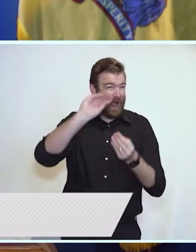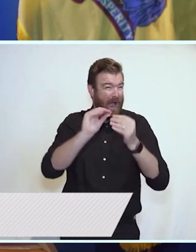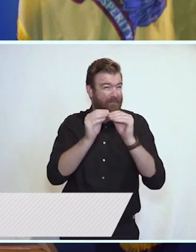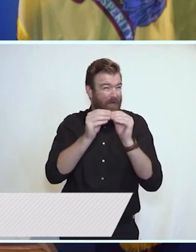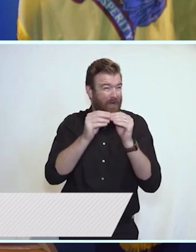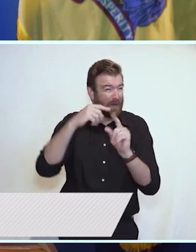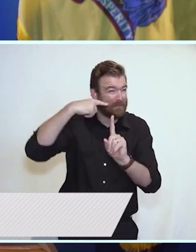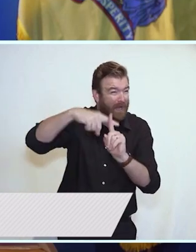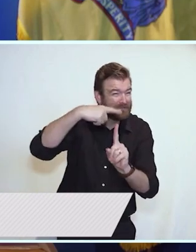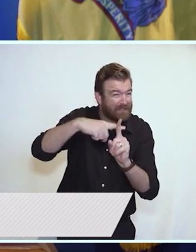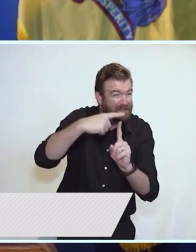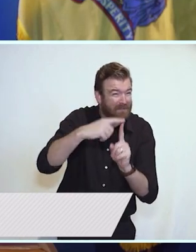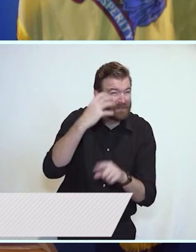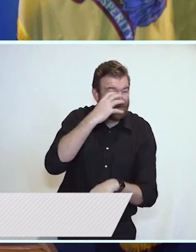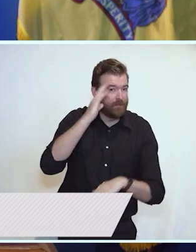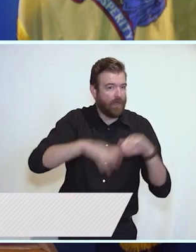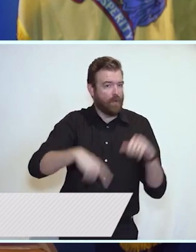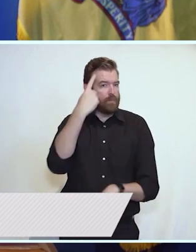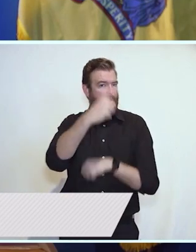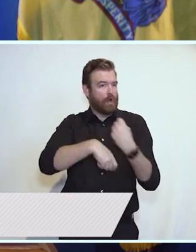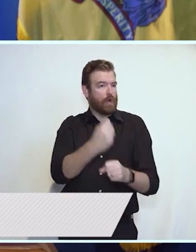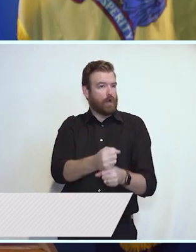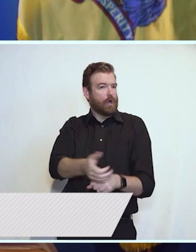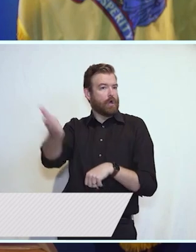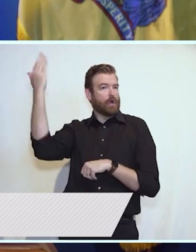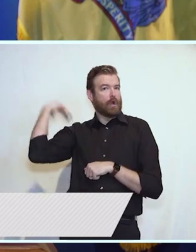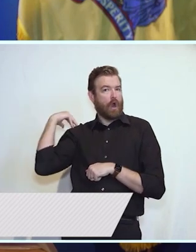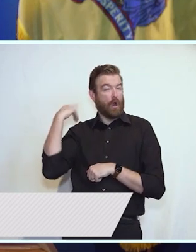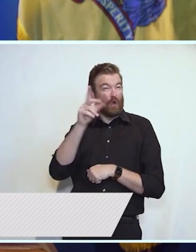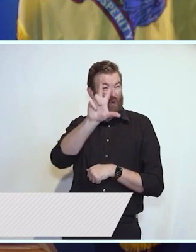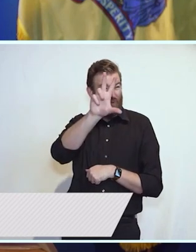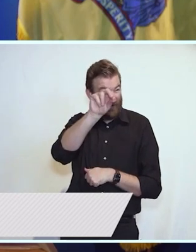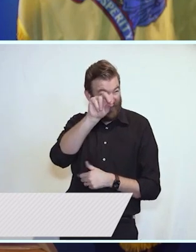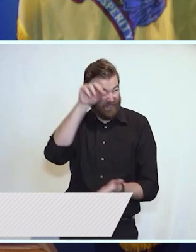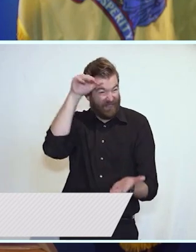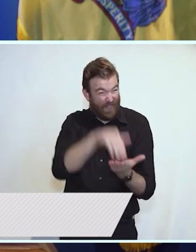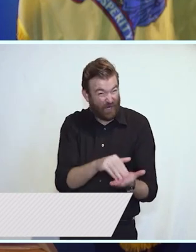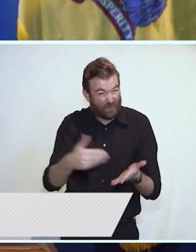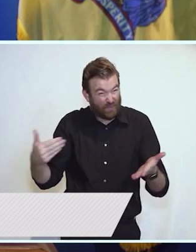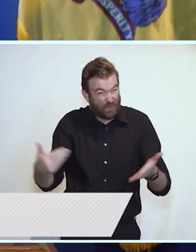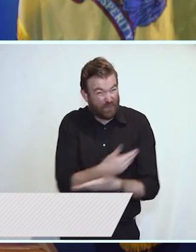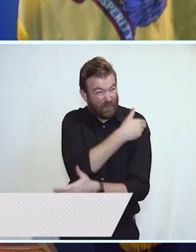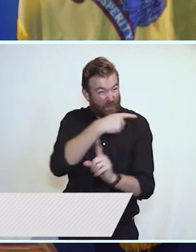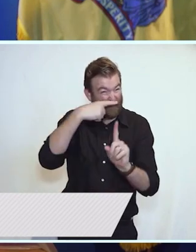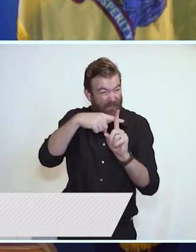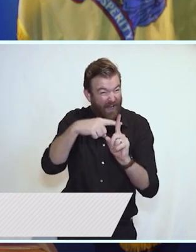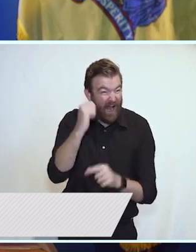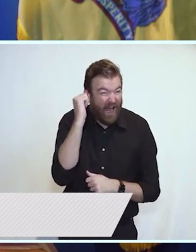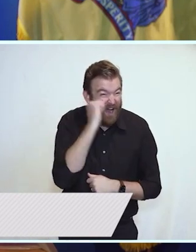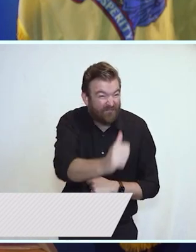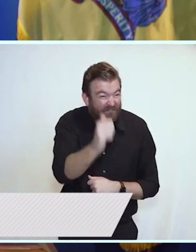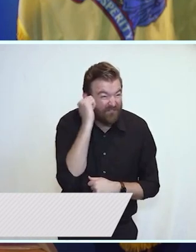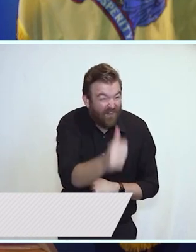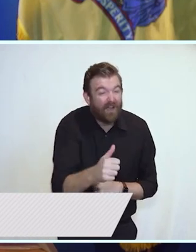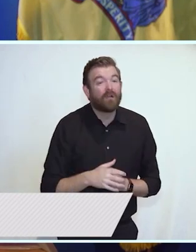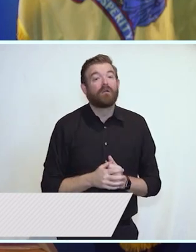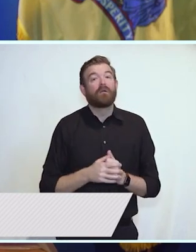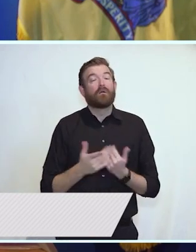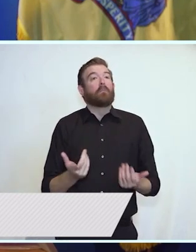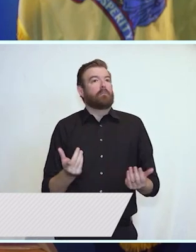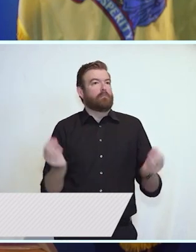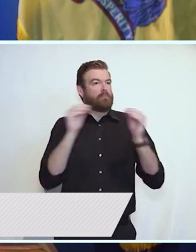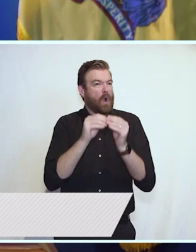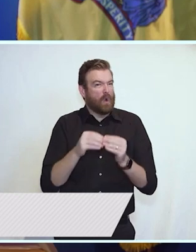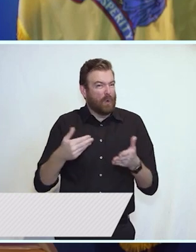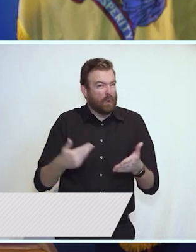this point. Upwards of four times as many New Jerseyans have COVID today than did one year ago. 30,000